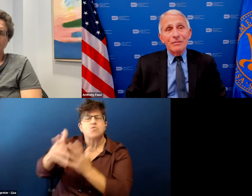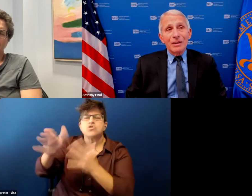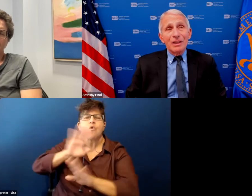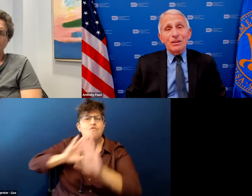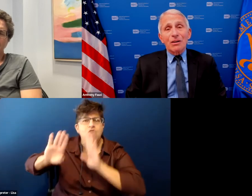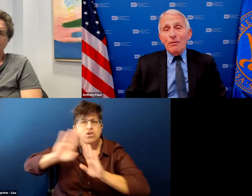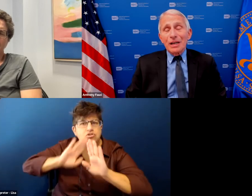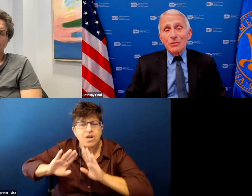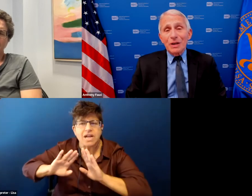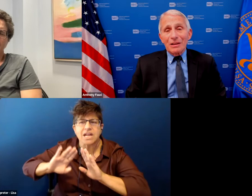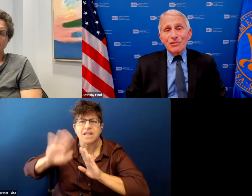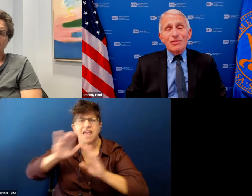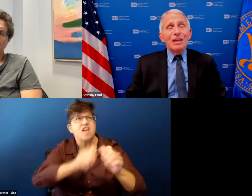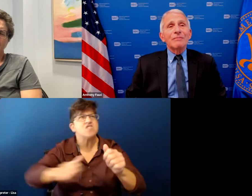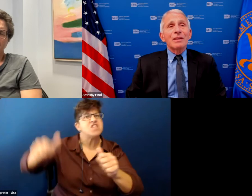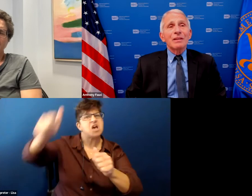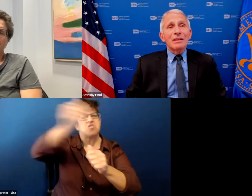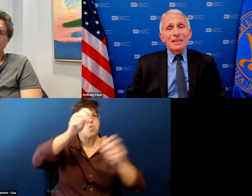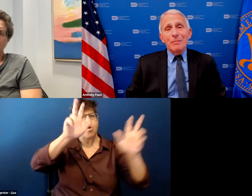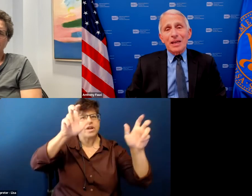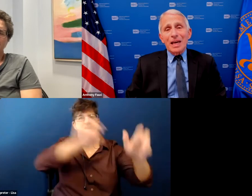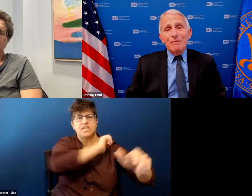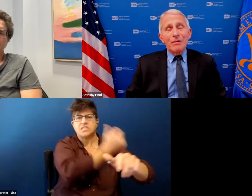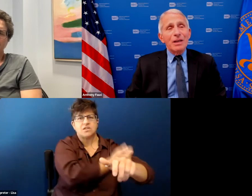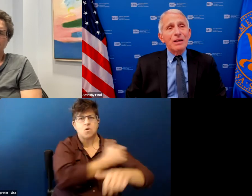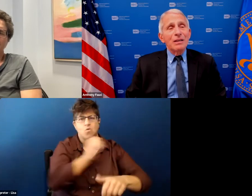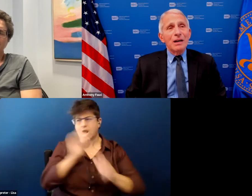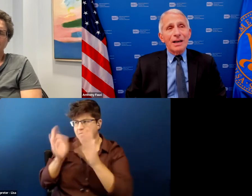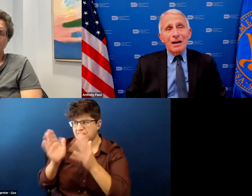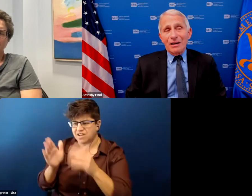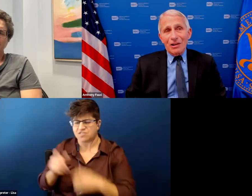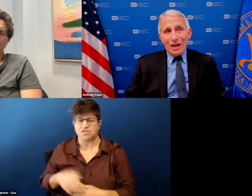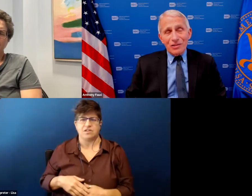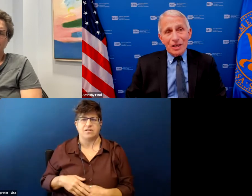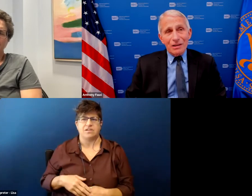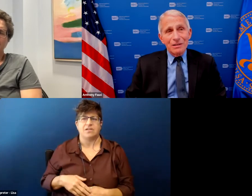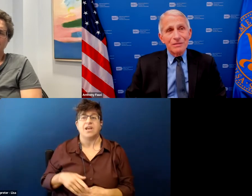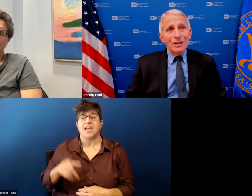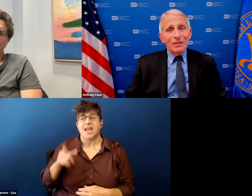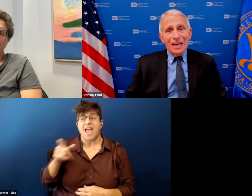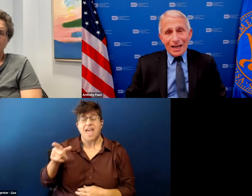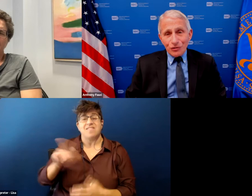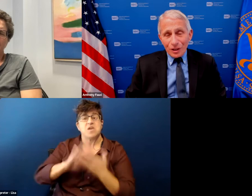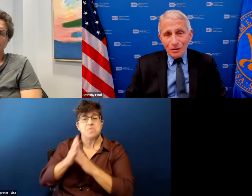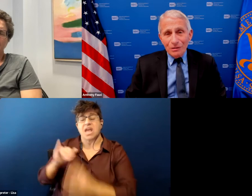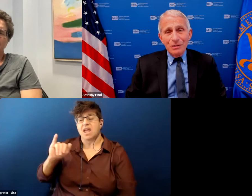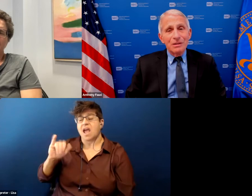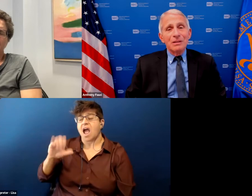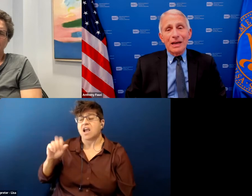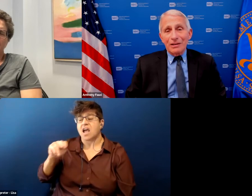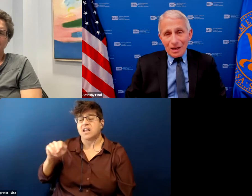the authorities were not listening that they became very iconoclastic theatrical